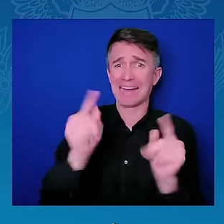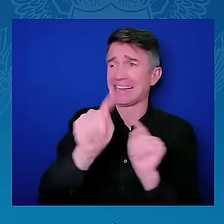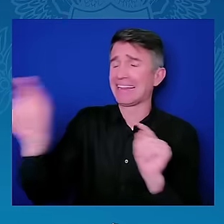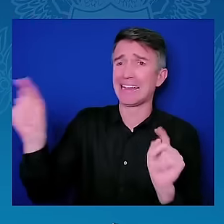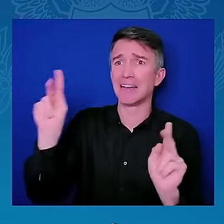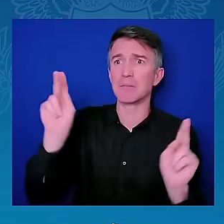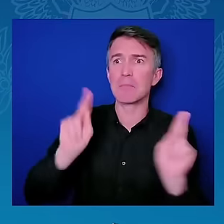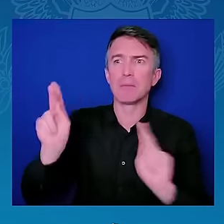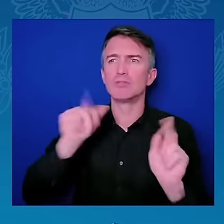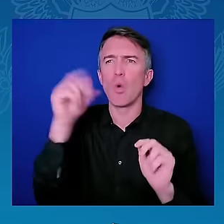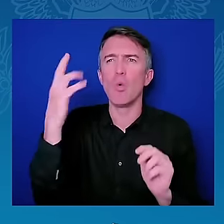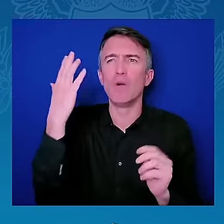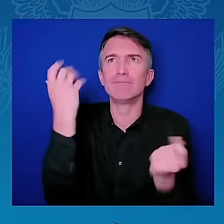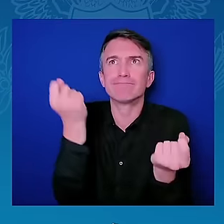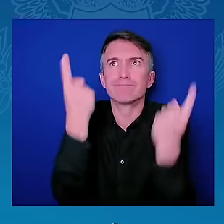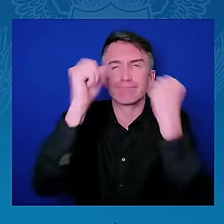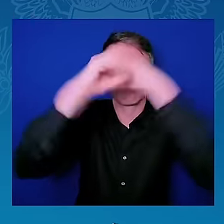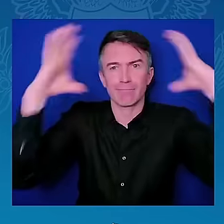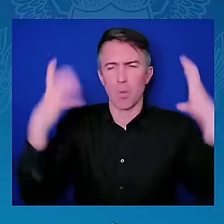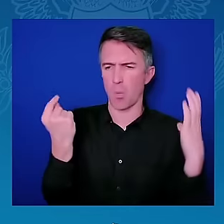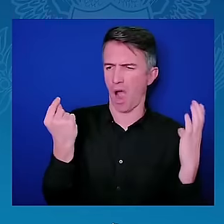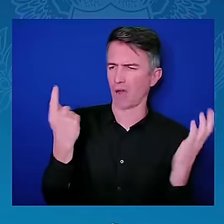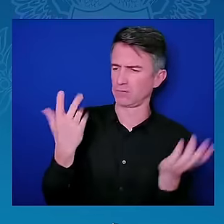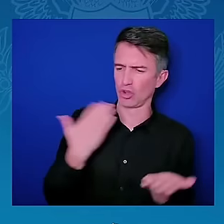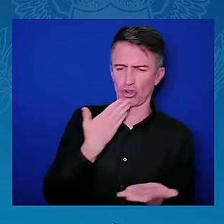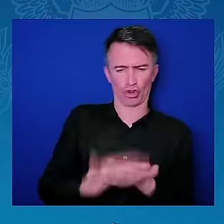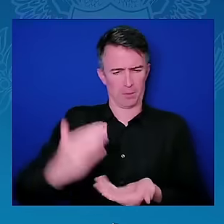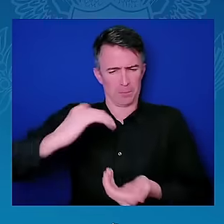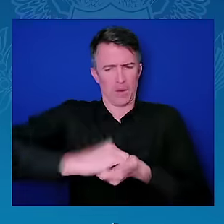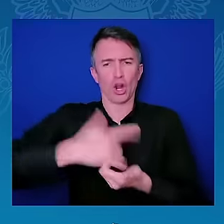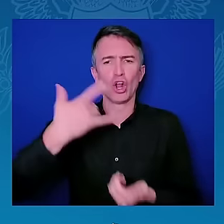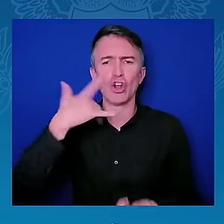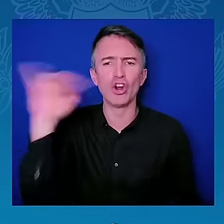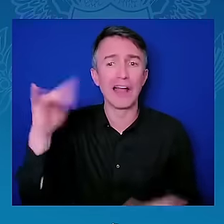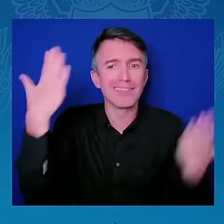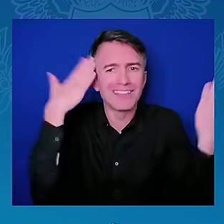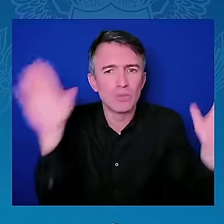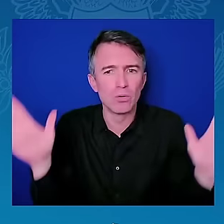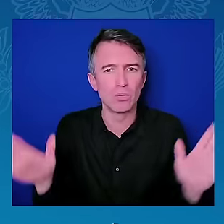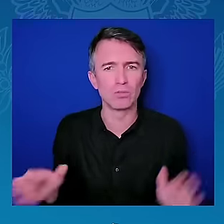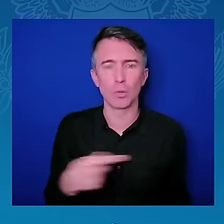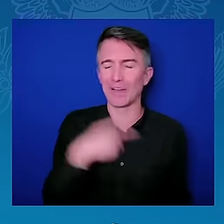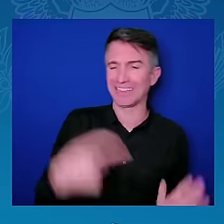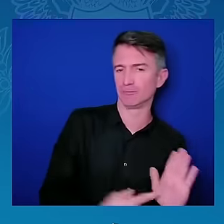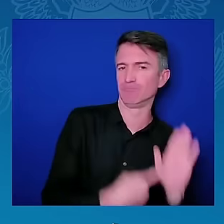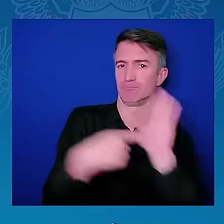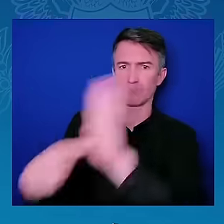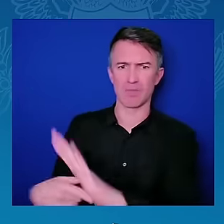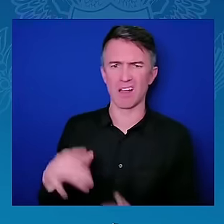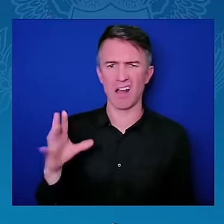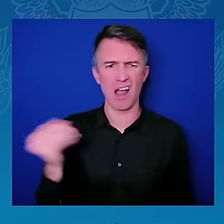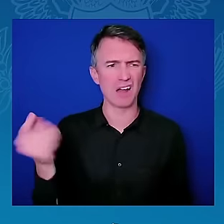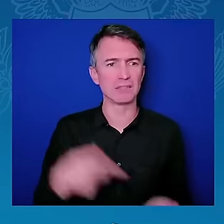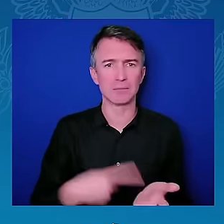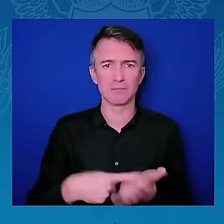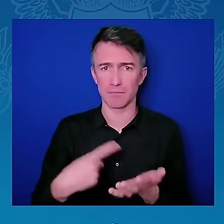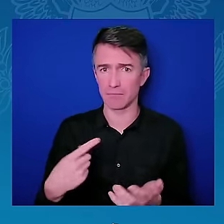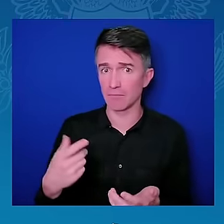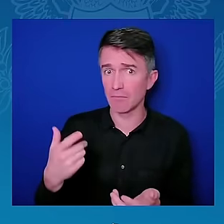close with this. President Ruto, I think that your trip and your visit, this state visit,